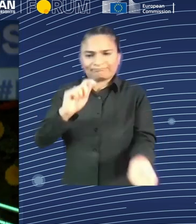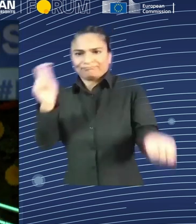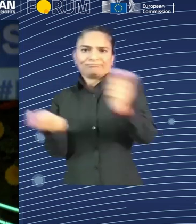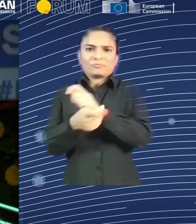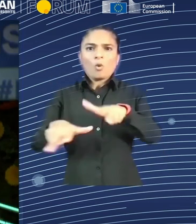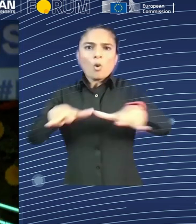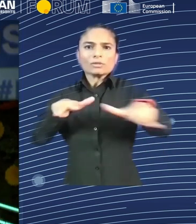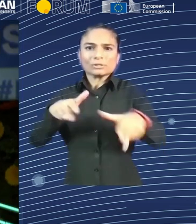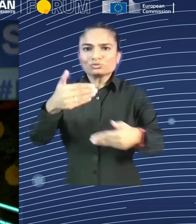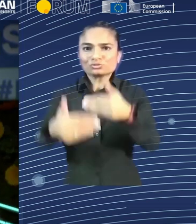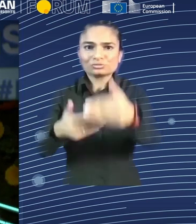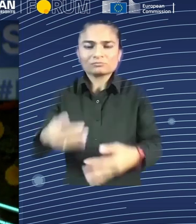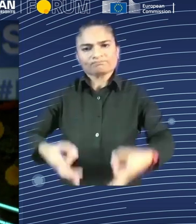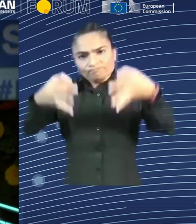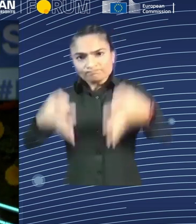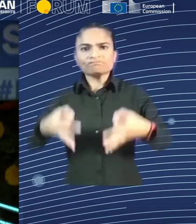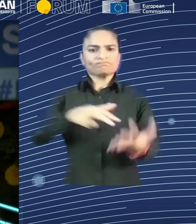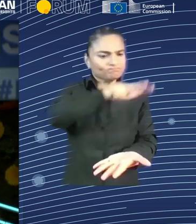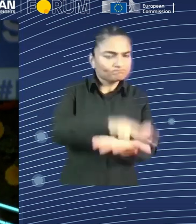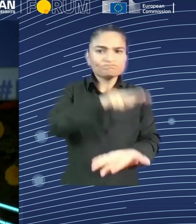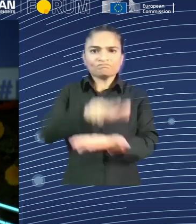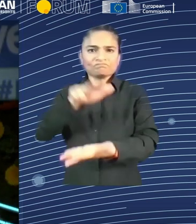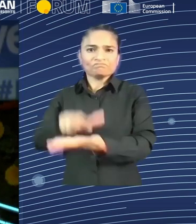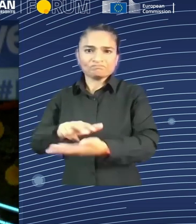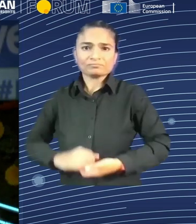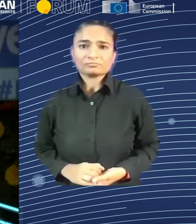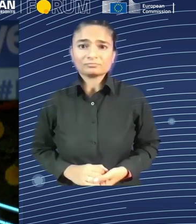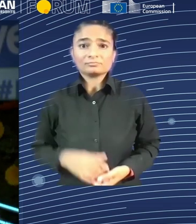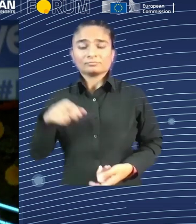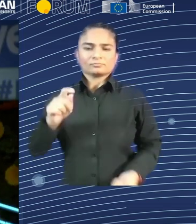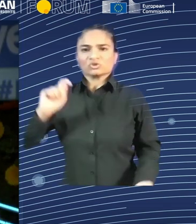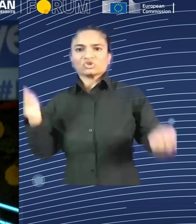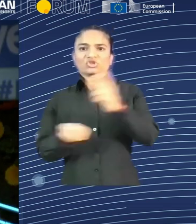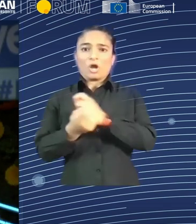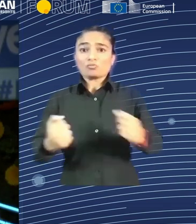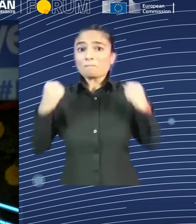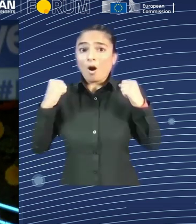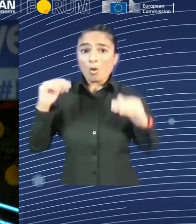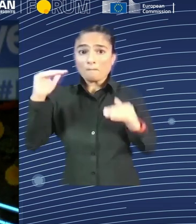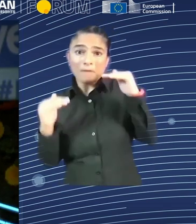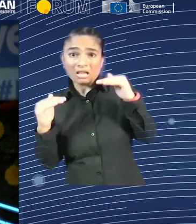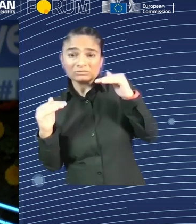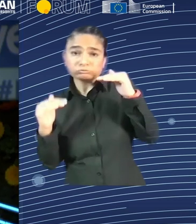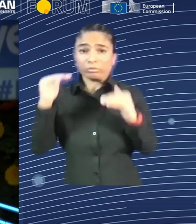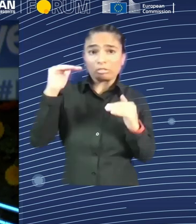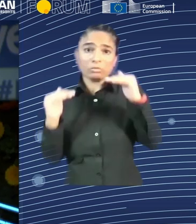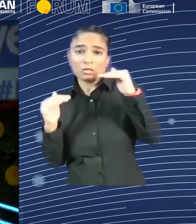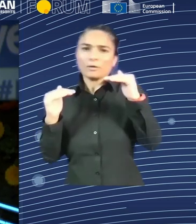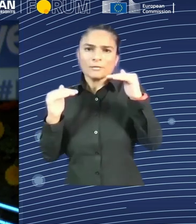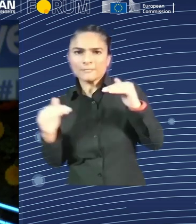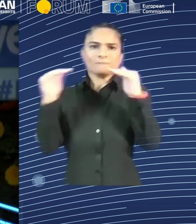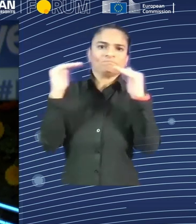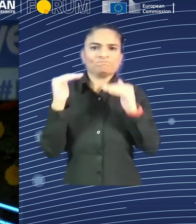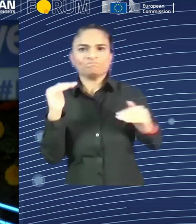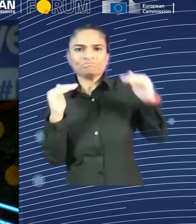power balance and the traditional labor management relations in workplaces, underlying the need for co-governed AI systems in the spirit of